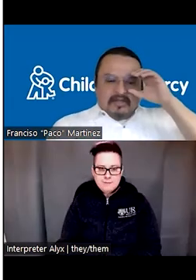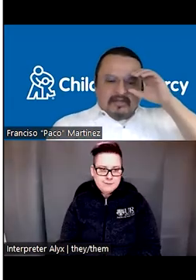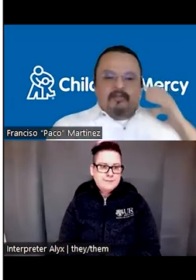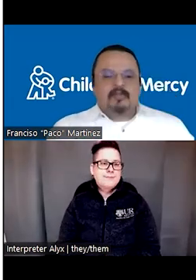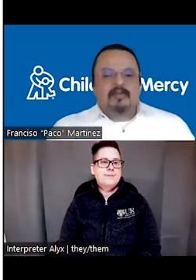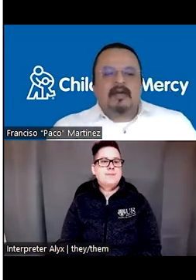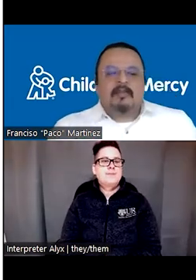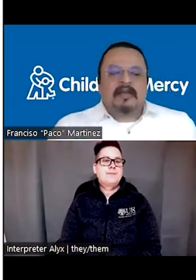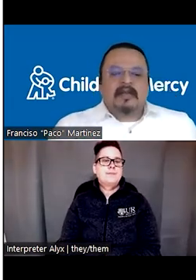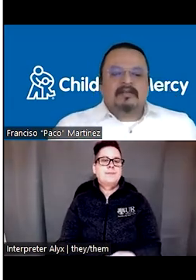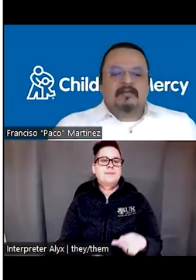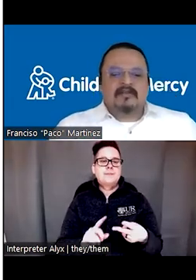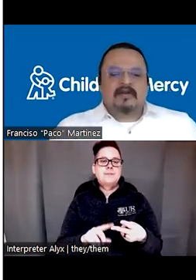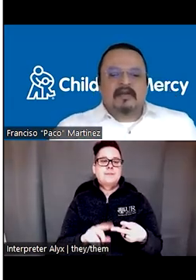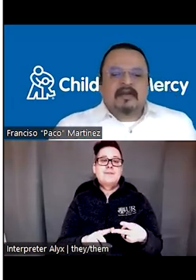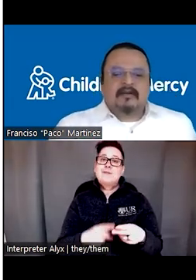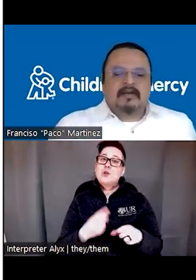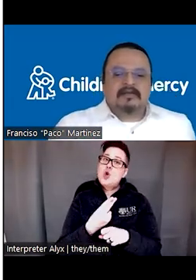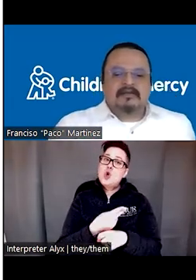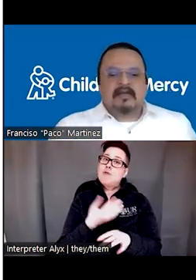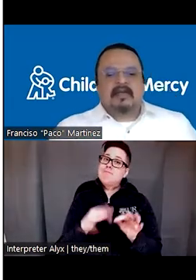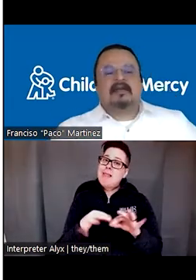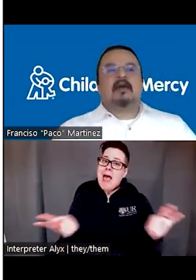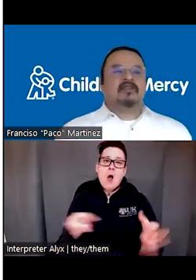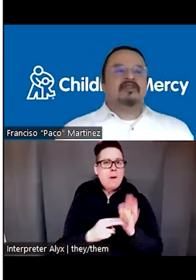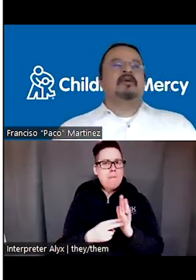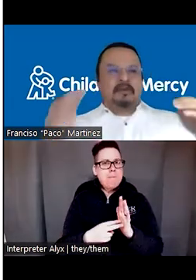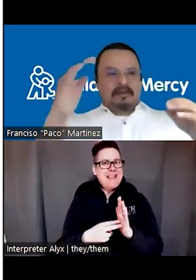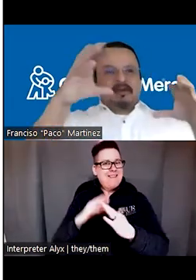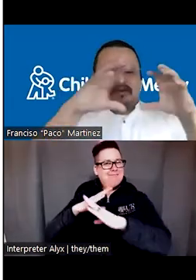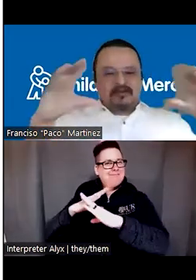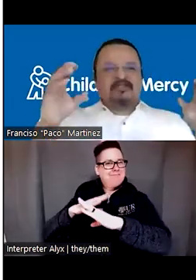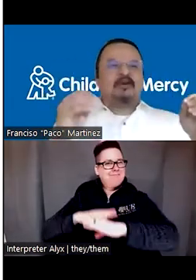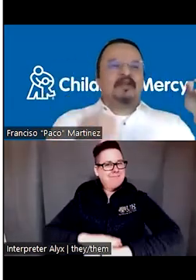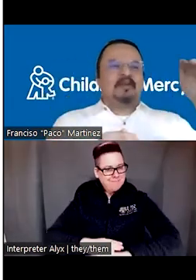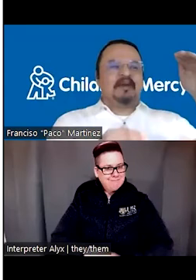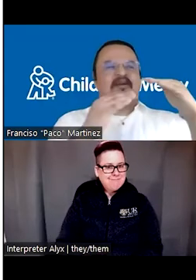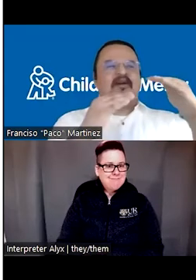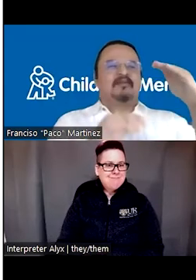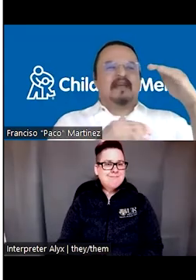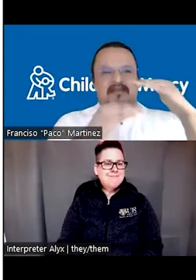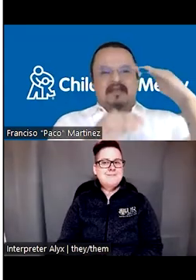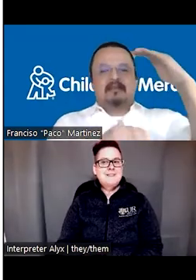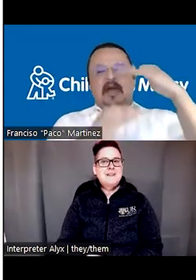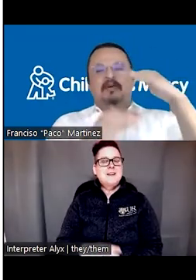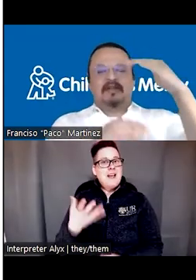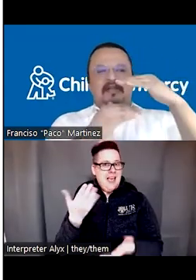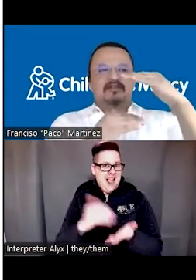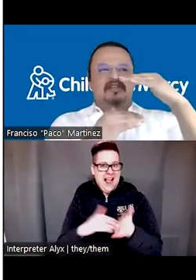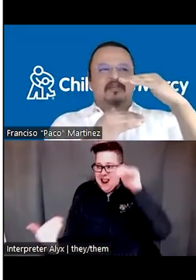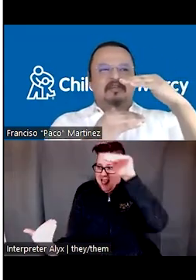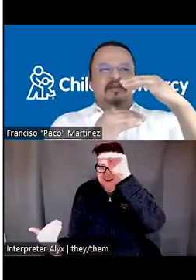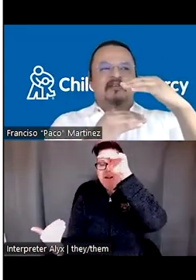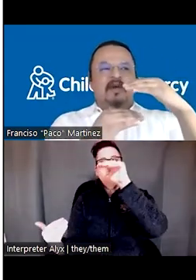So the use of, uh, plain language avoids creating barriers and also, also destroy the barrier of that, uh, power